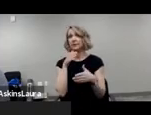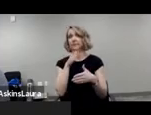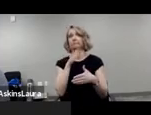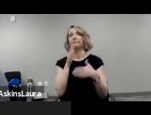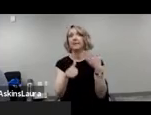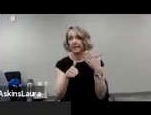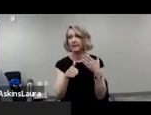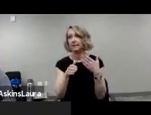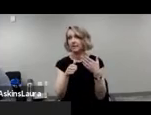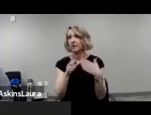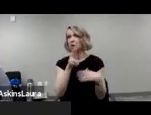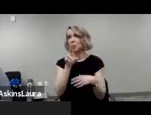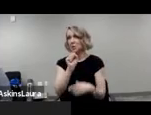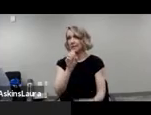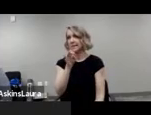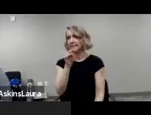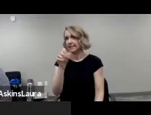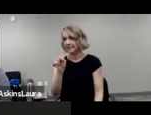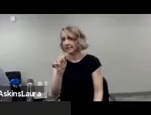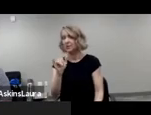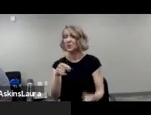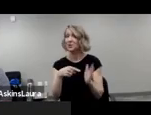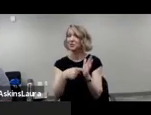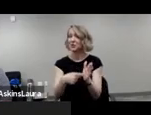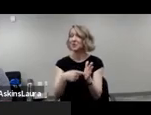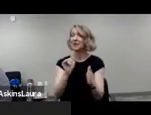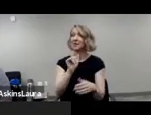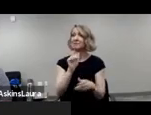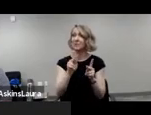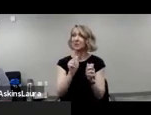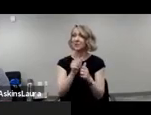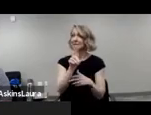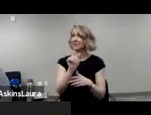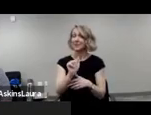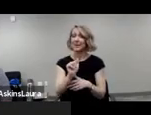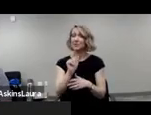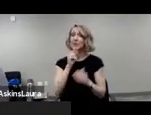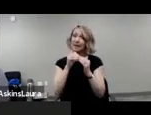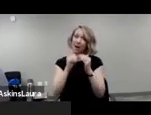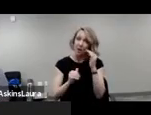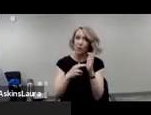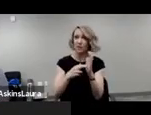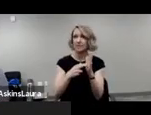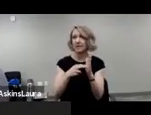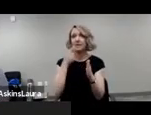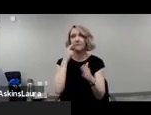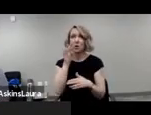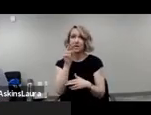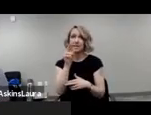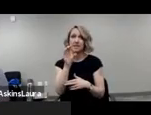really shows, I think, that people with disabilities are really underrepresented in the census.